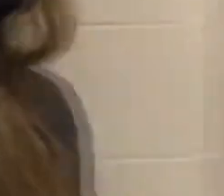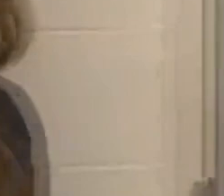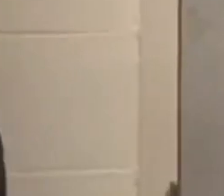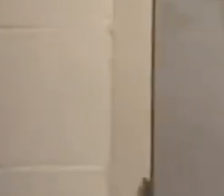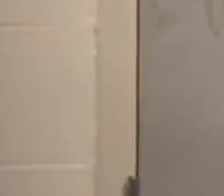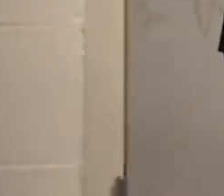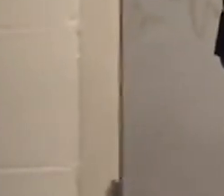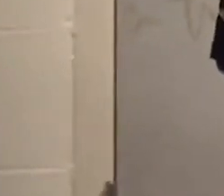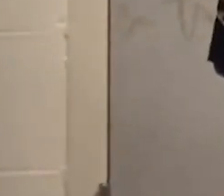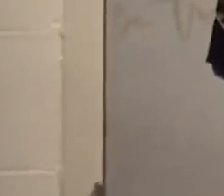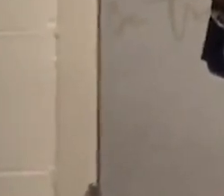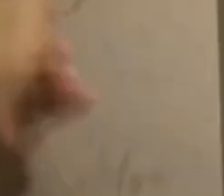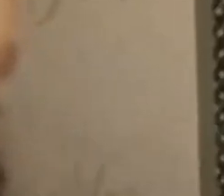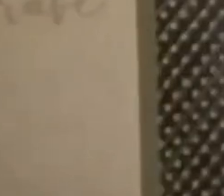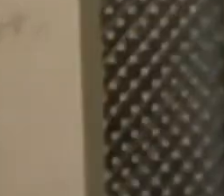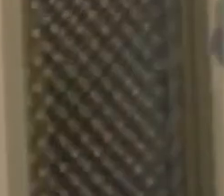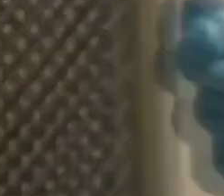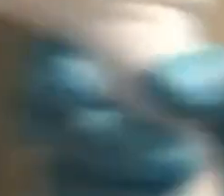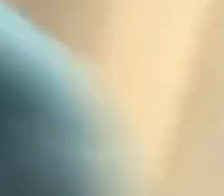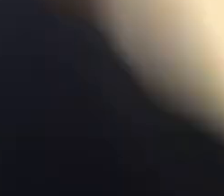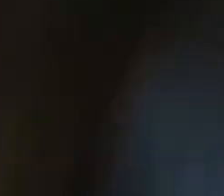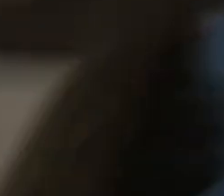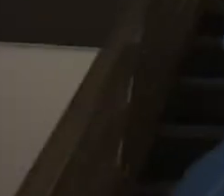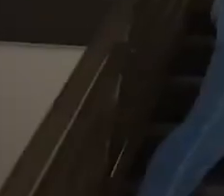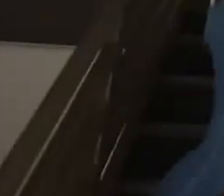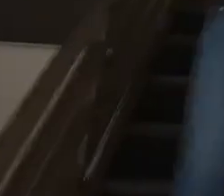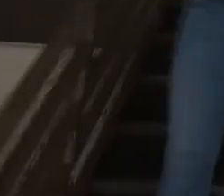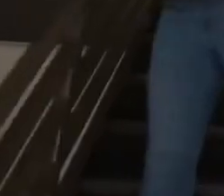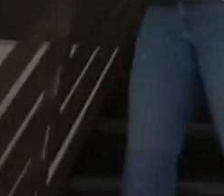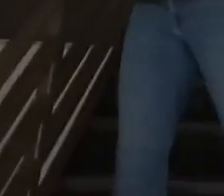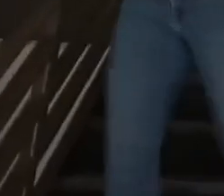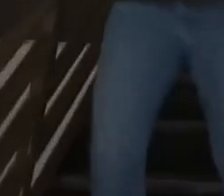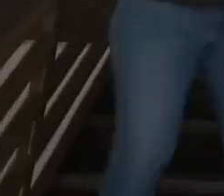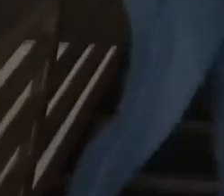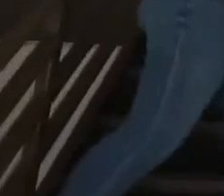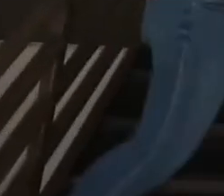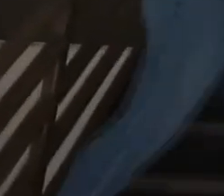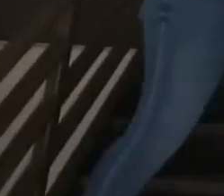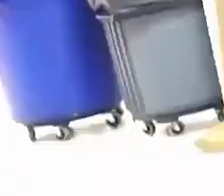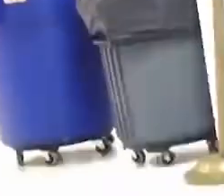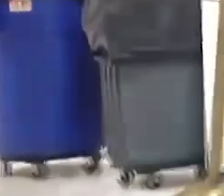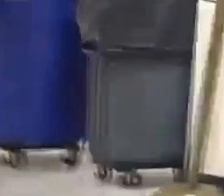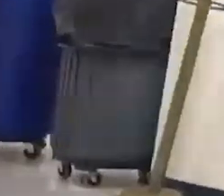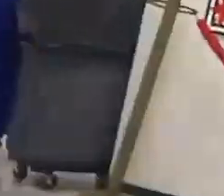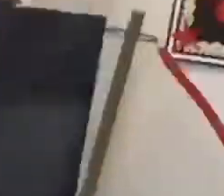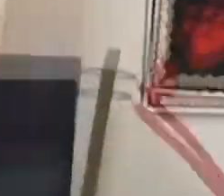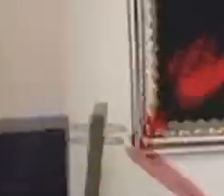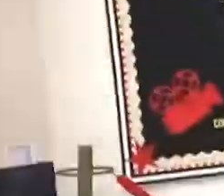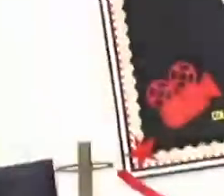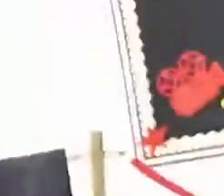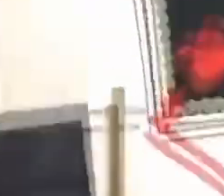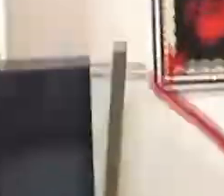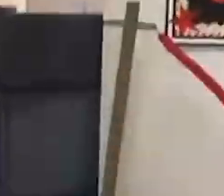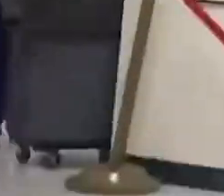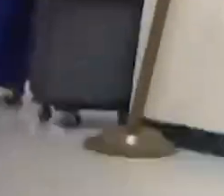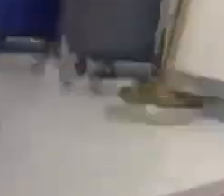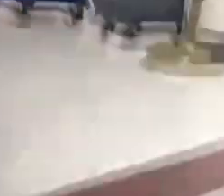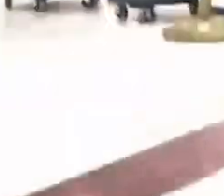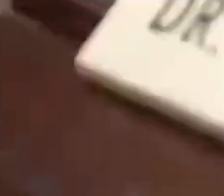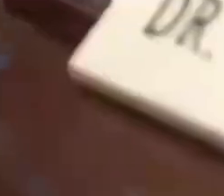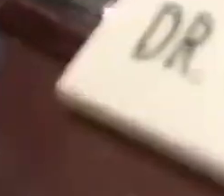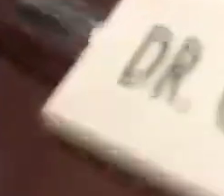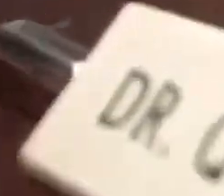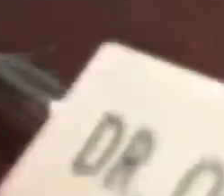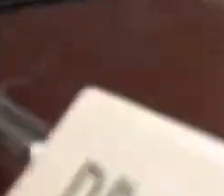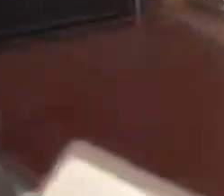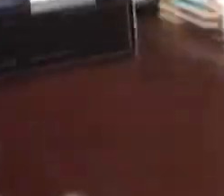hold on let me check your temp not under your arm like that like that you're all clear go to the back everybody says that